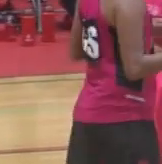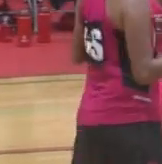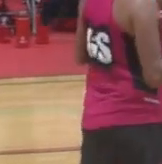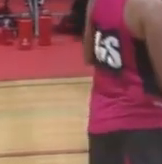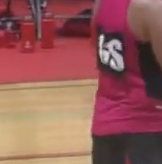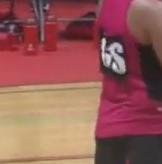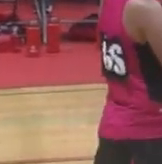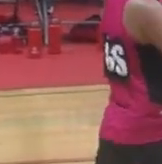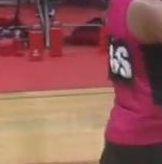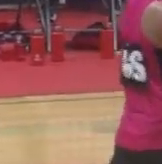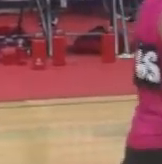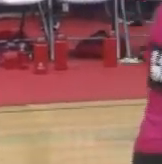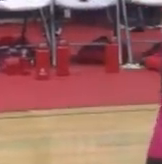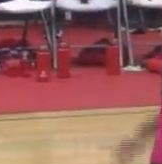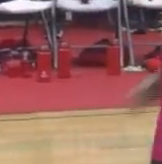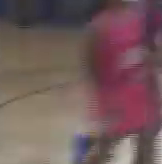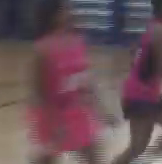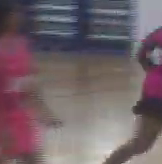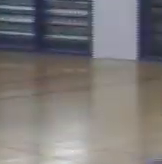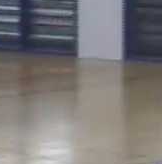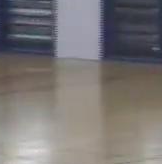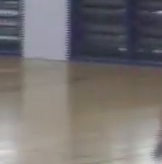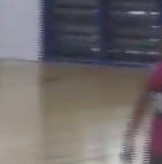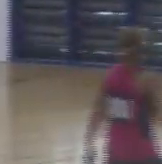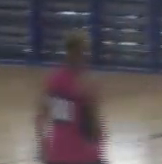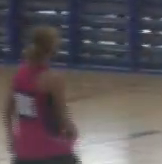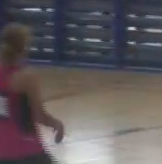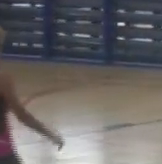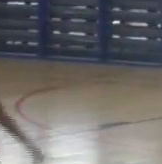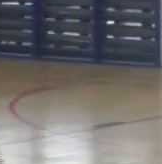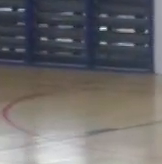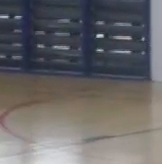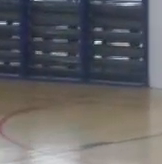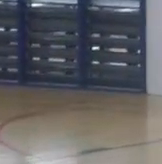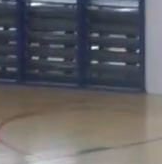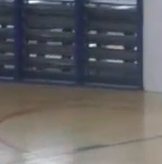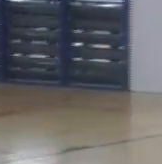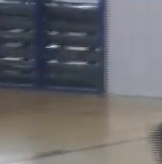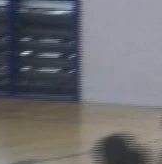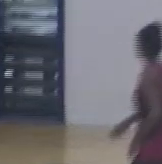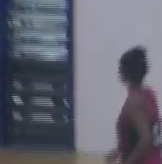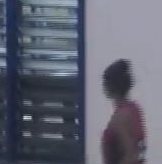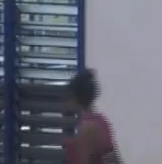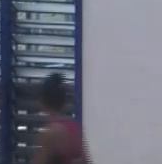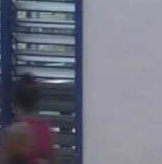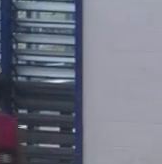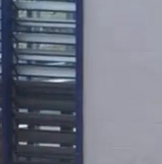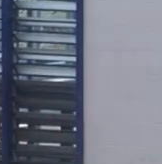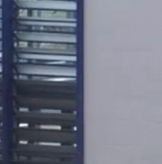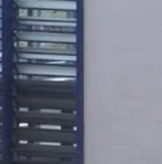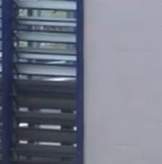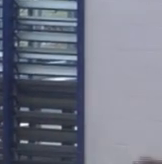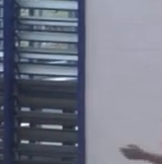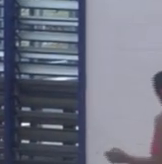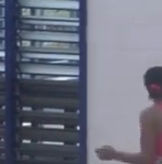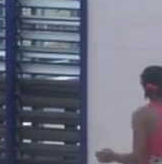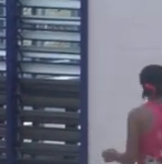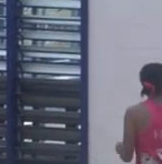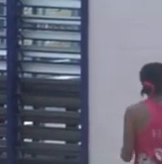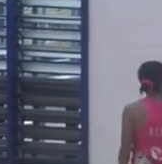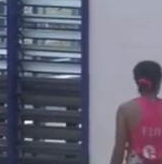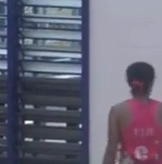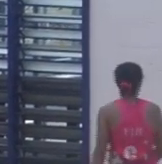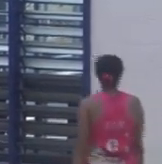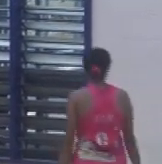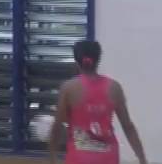month. Netball Fiji Secretary Lucy Rokura says they're working on selecting a national coach before the team marches into camp.